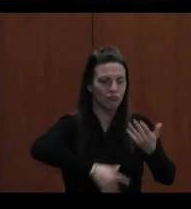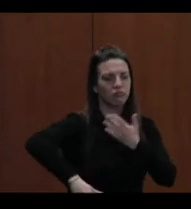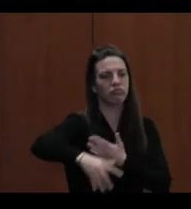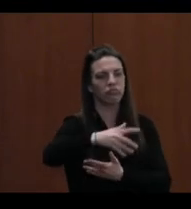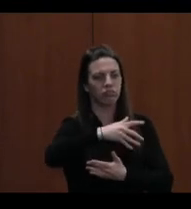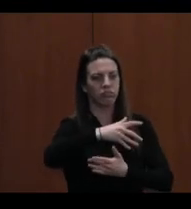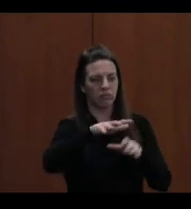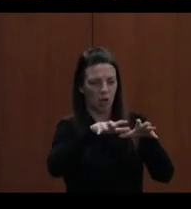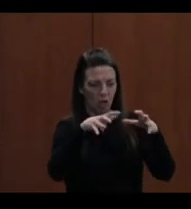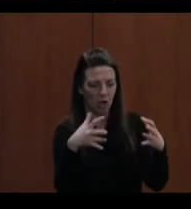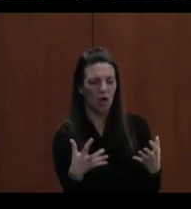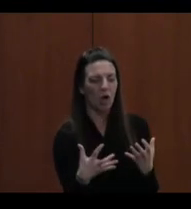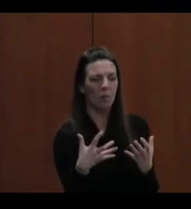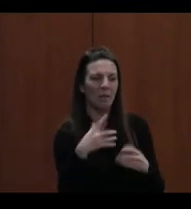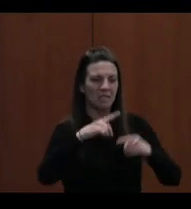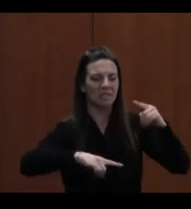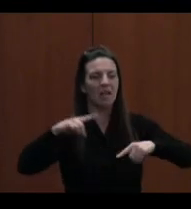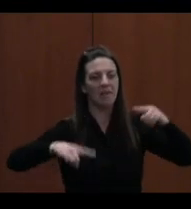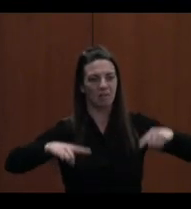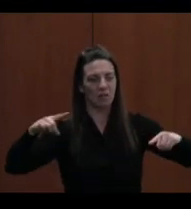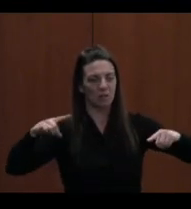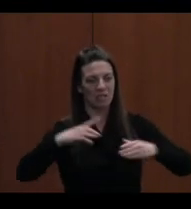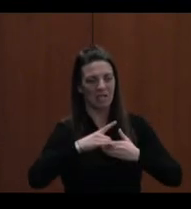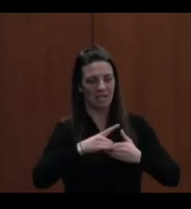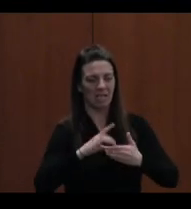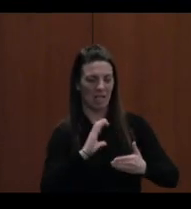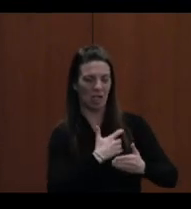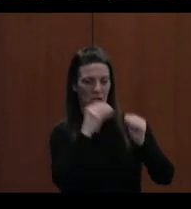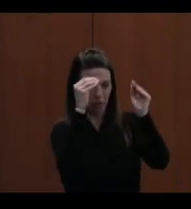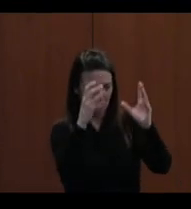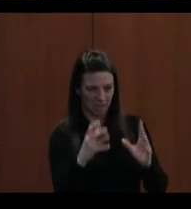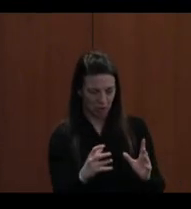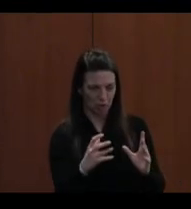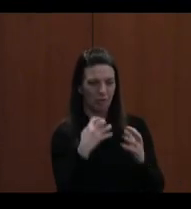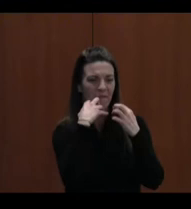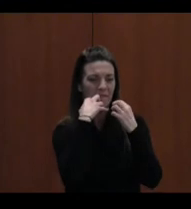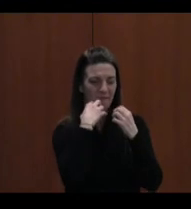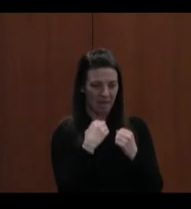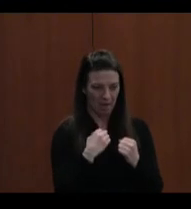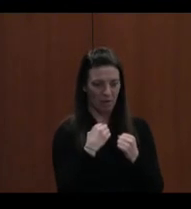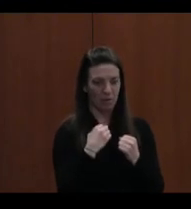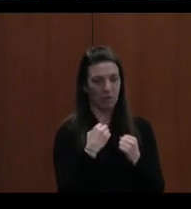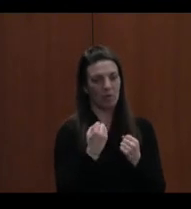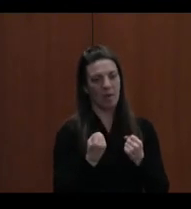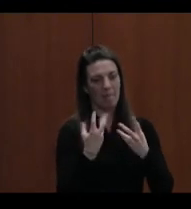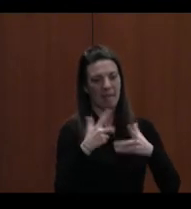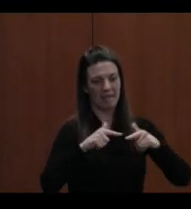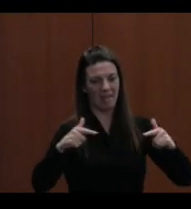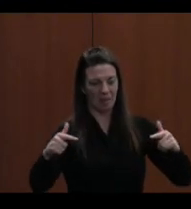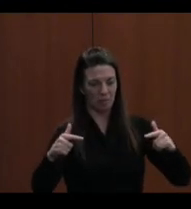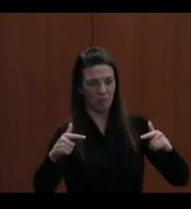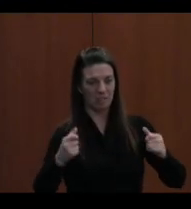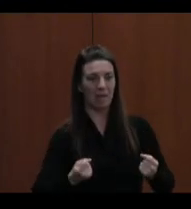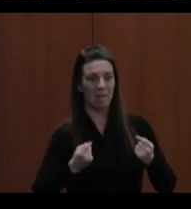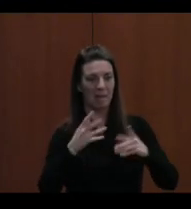accomplished team of teachers who value a multilingual and multicultural education. Thank you for your continued support and